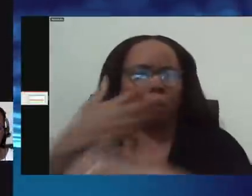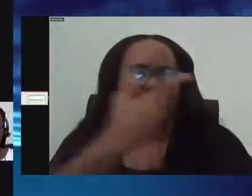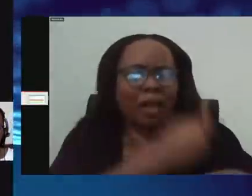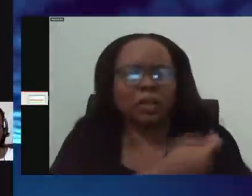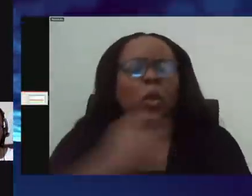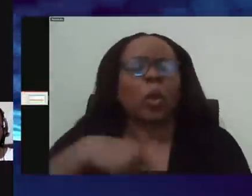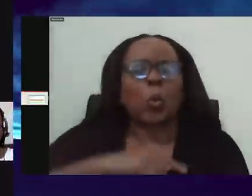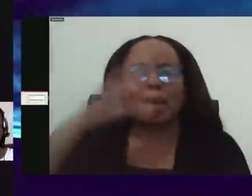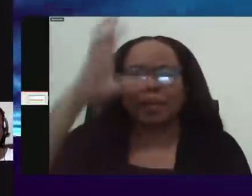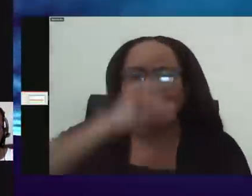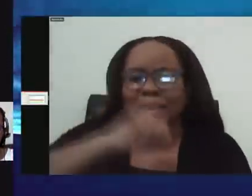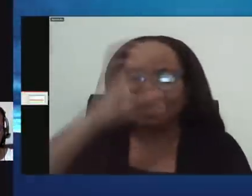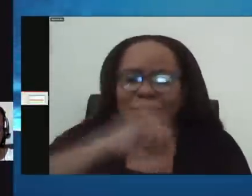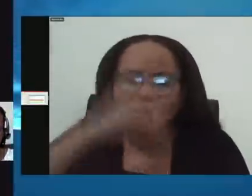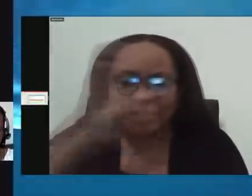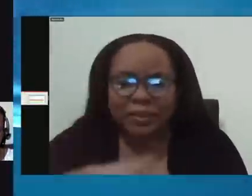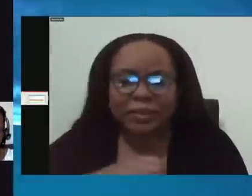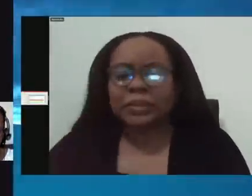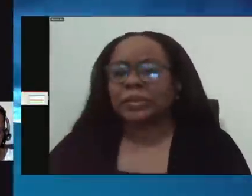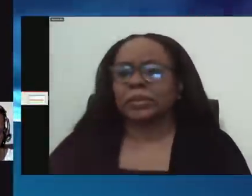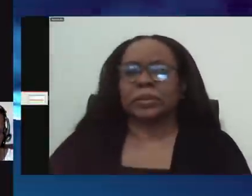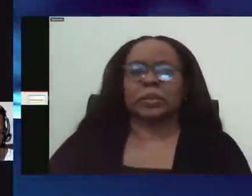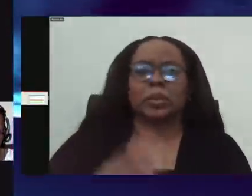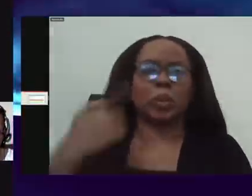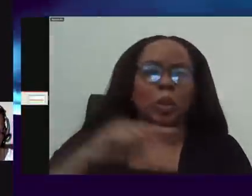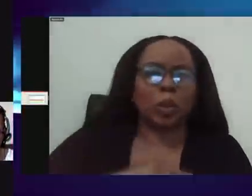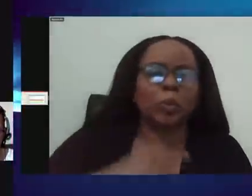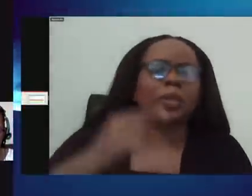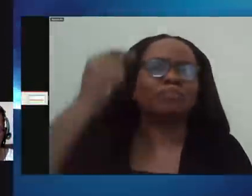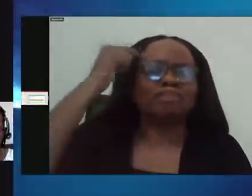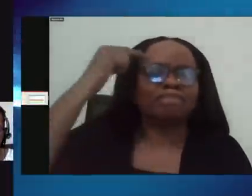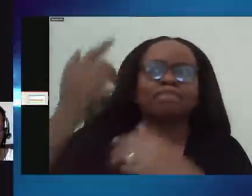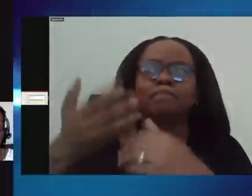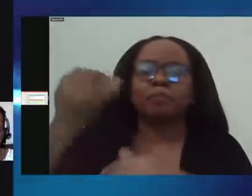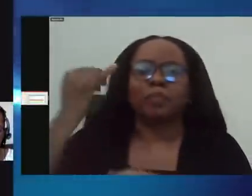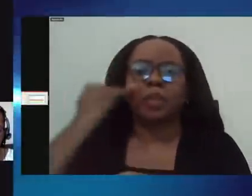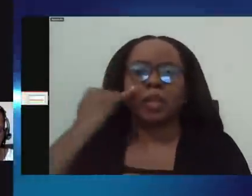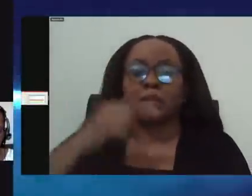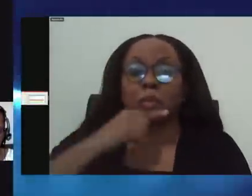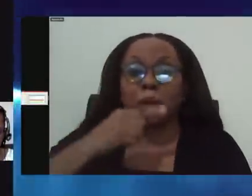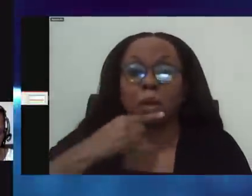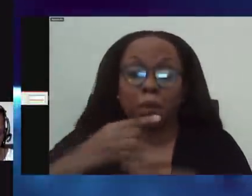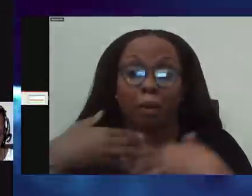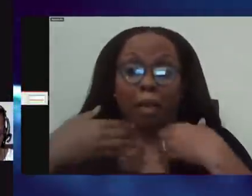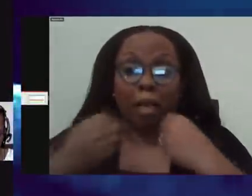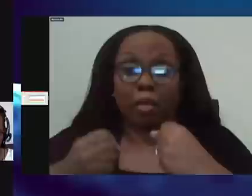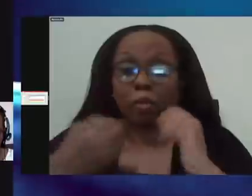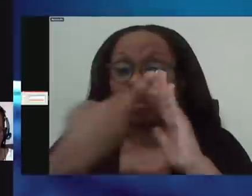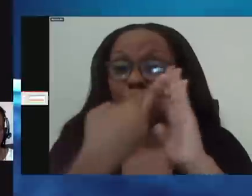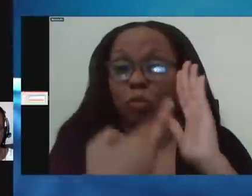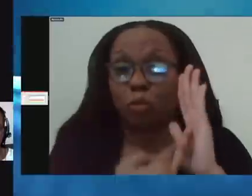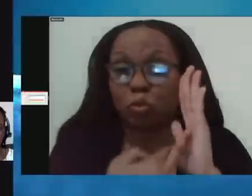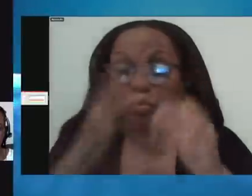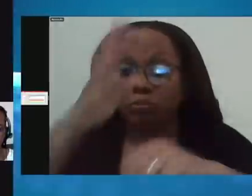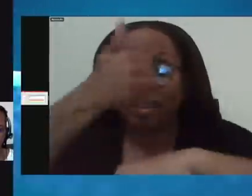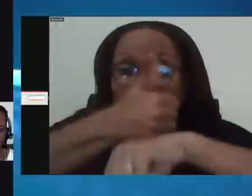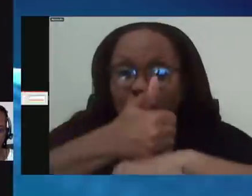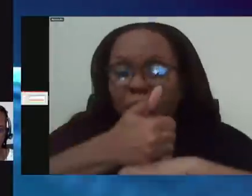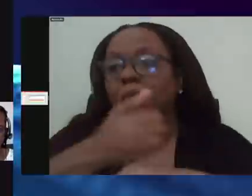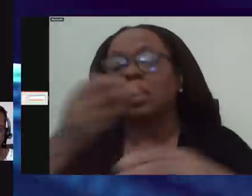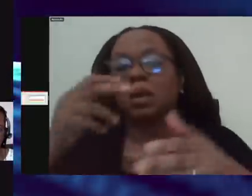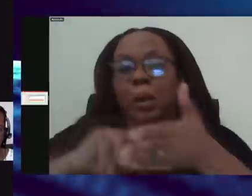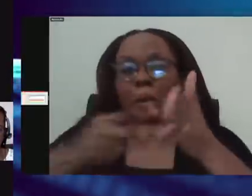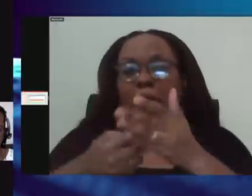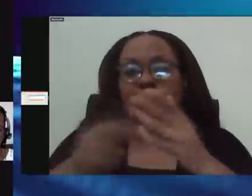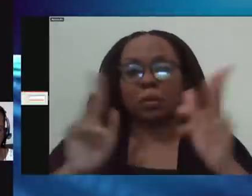that public health measures would be put in place and that public health measures would be followed. So that